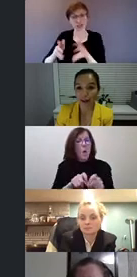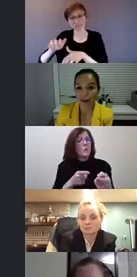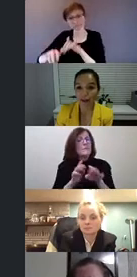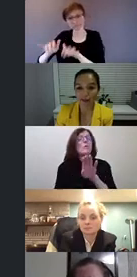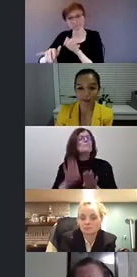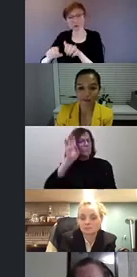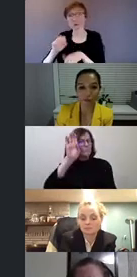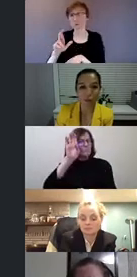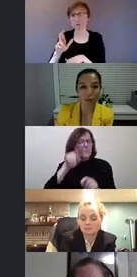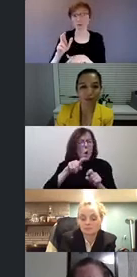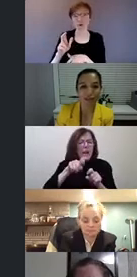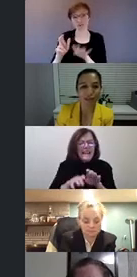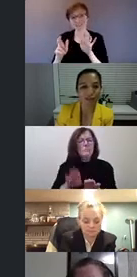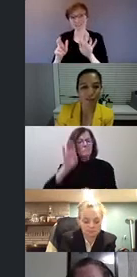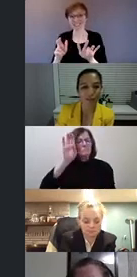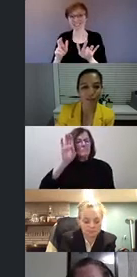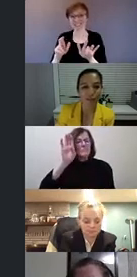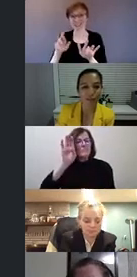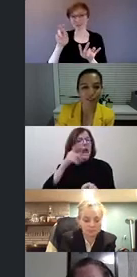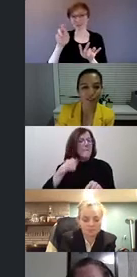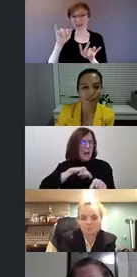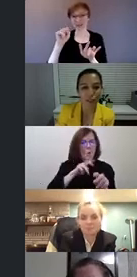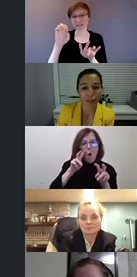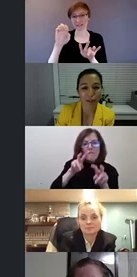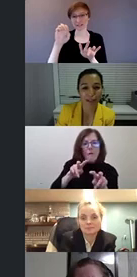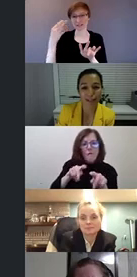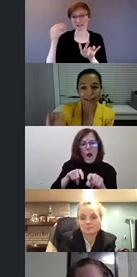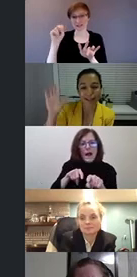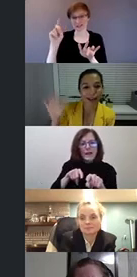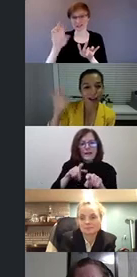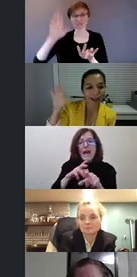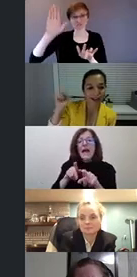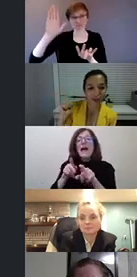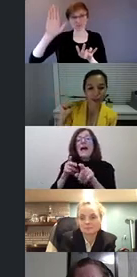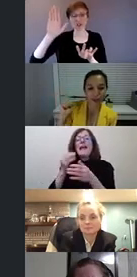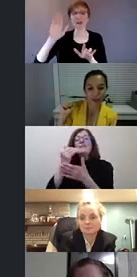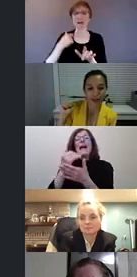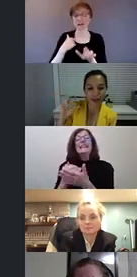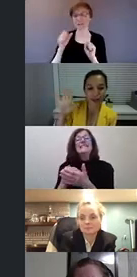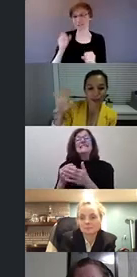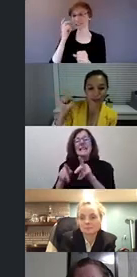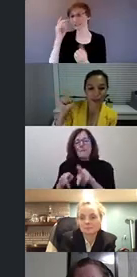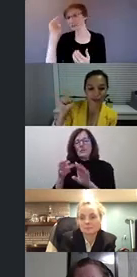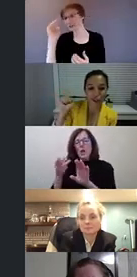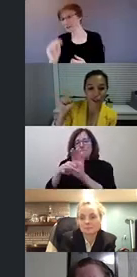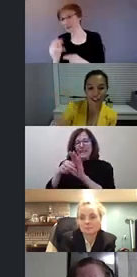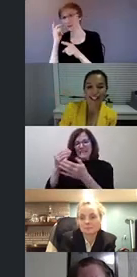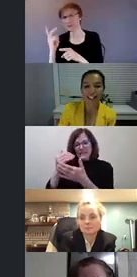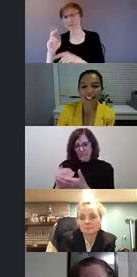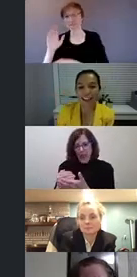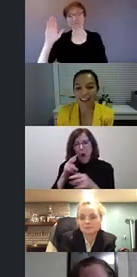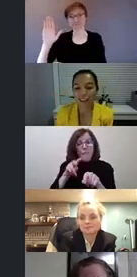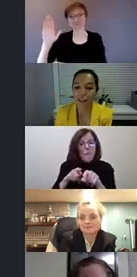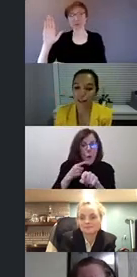we'll see in the participant list. I can see if you raise your hand, there's a raise hand feature.